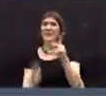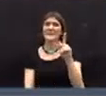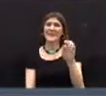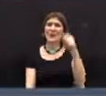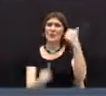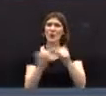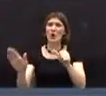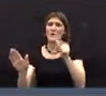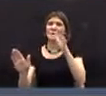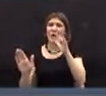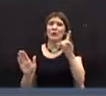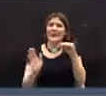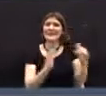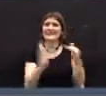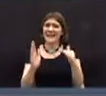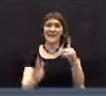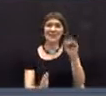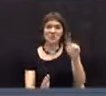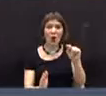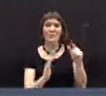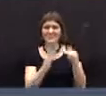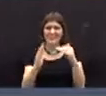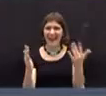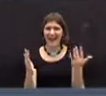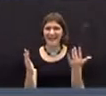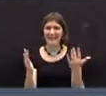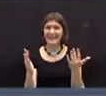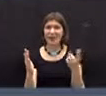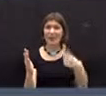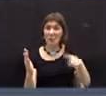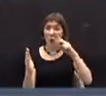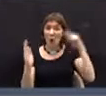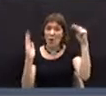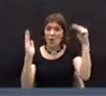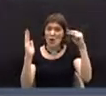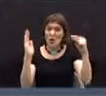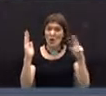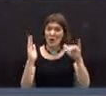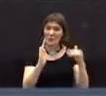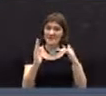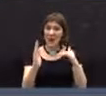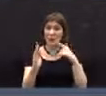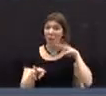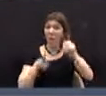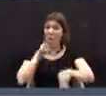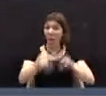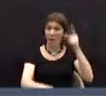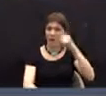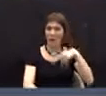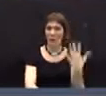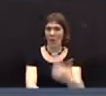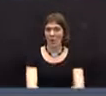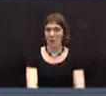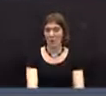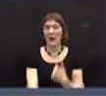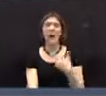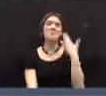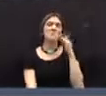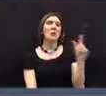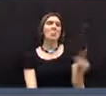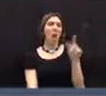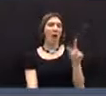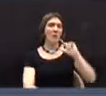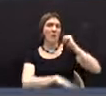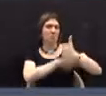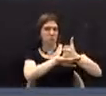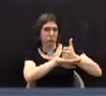remember her mother did them. Dard Everett did them. Has anyone even looked at them? I mean, I understand the library was